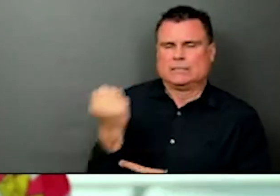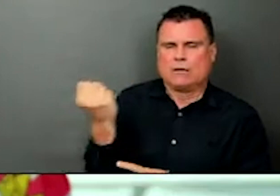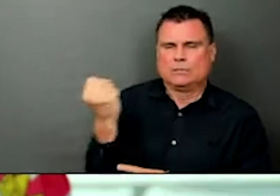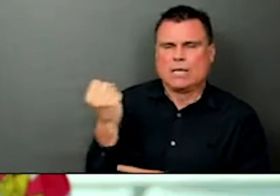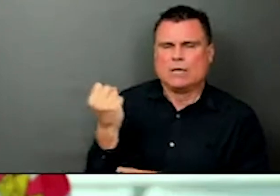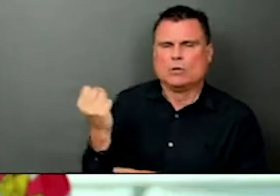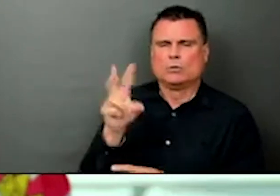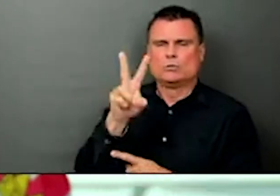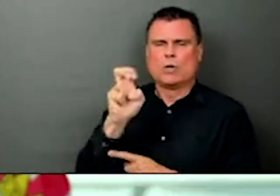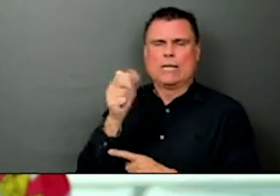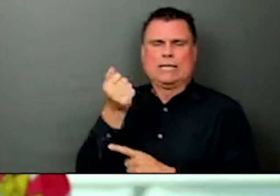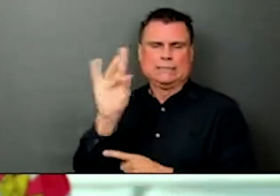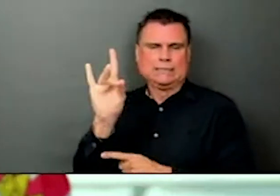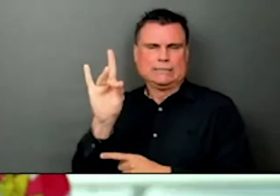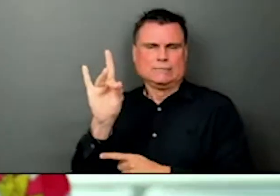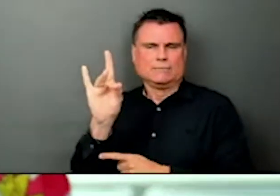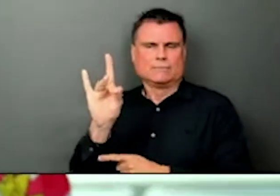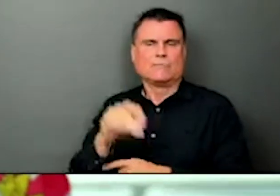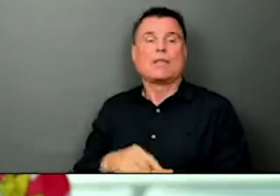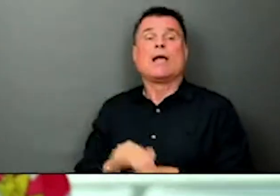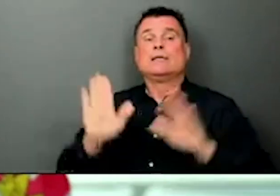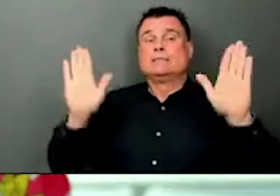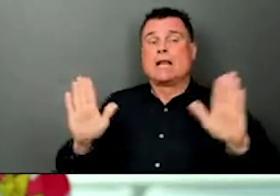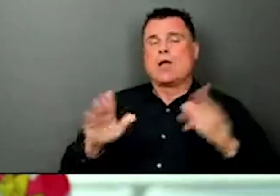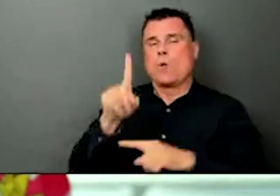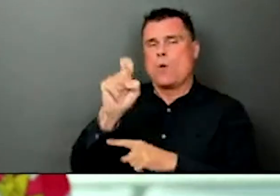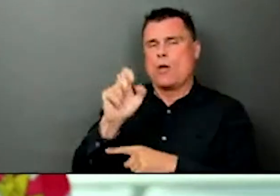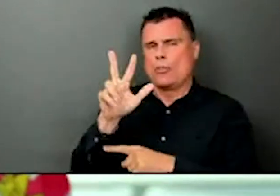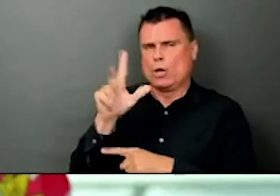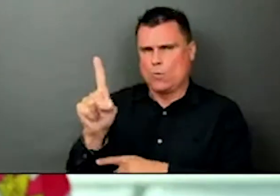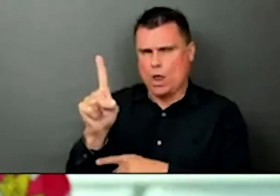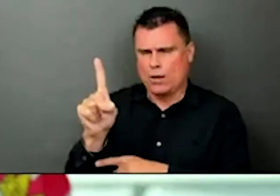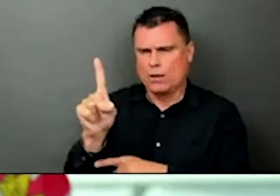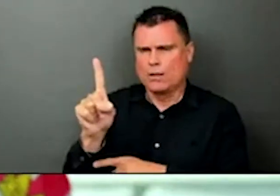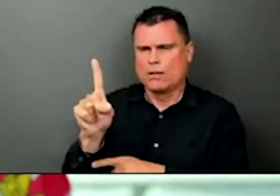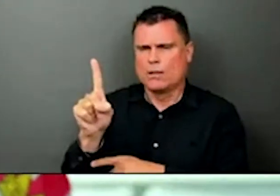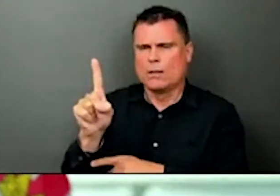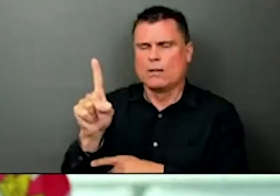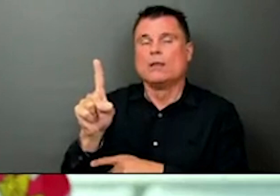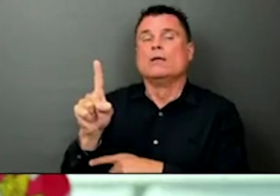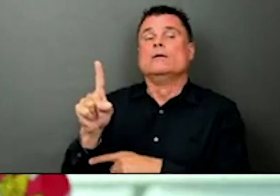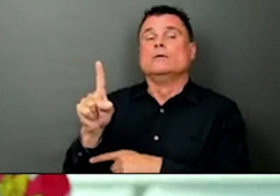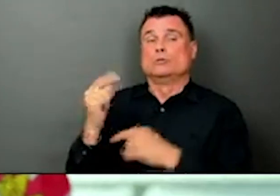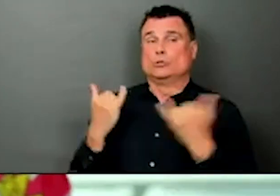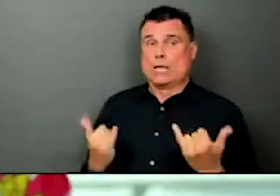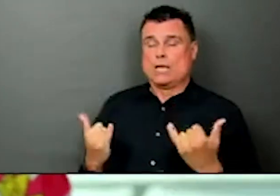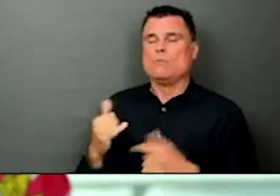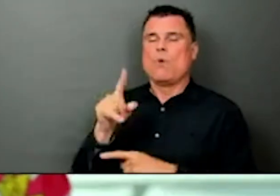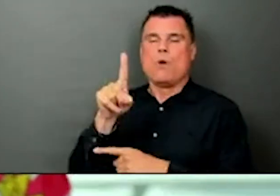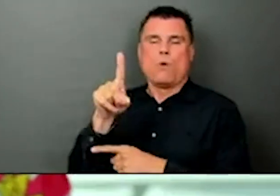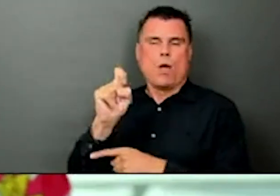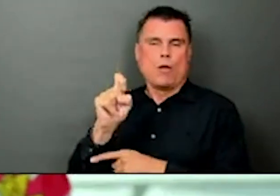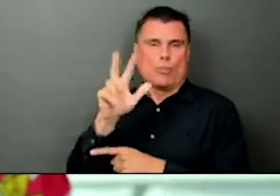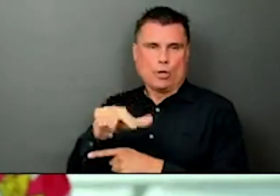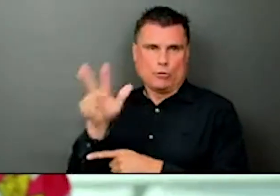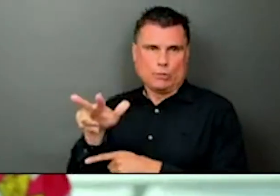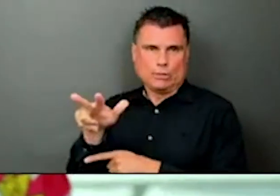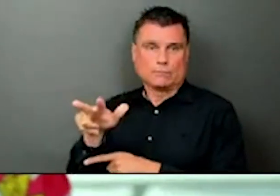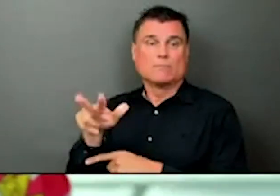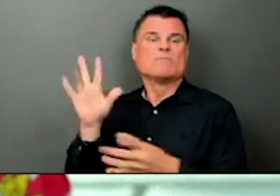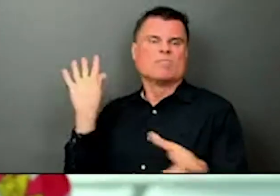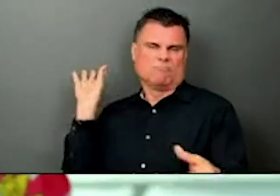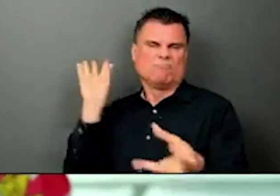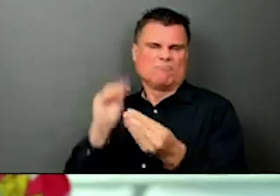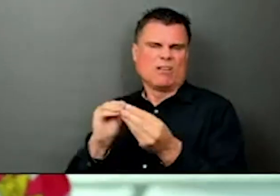6th, and 133 from the 6th to today. By health authority, that's 70 diagnoses in Vancouver Coastal